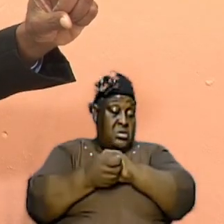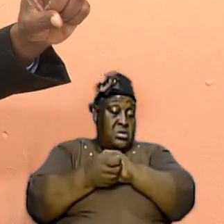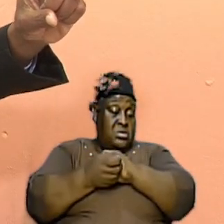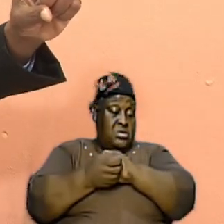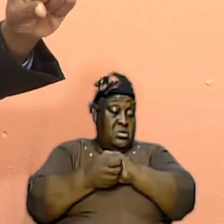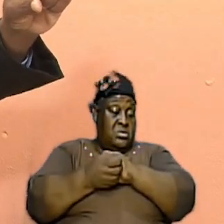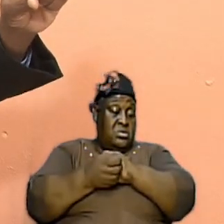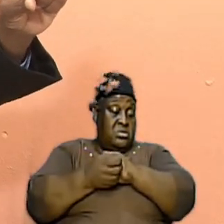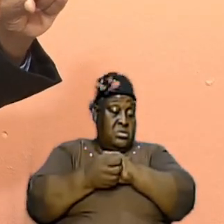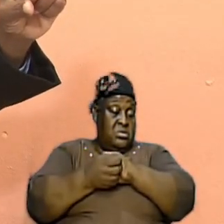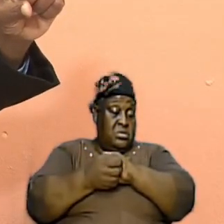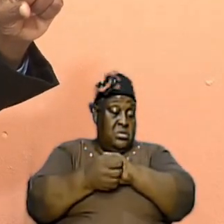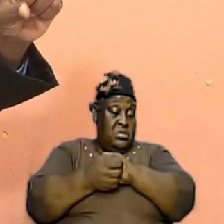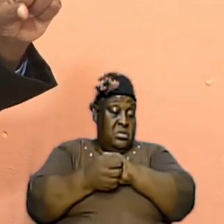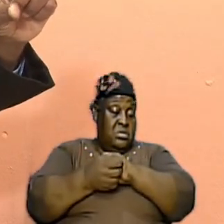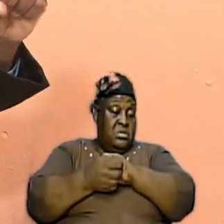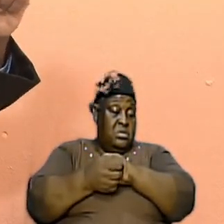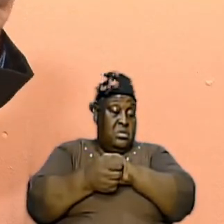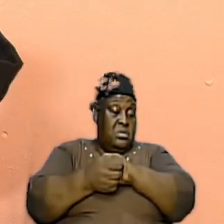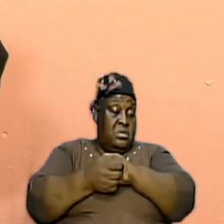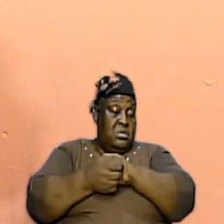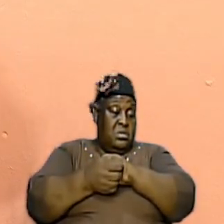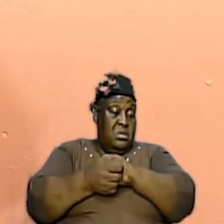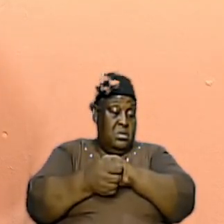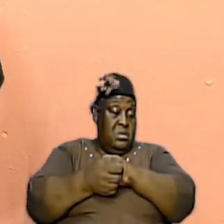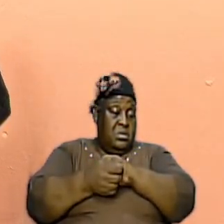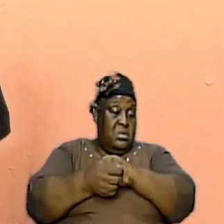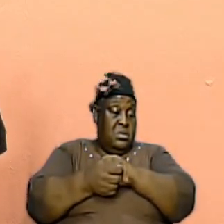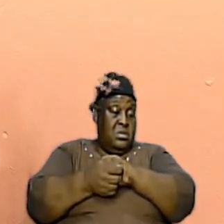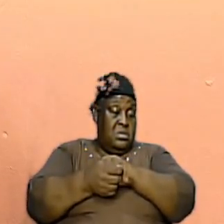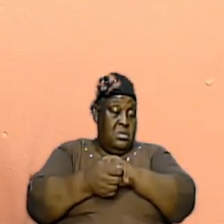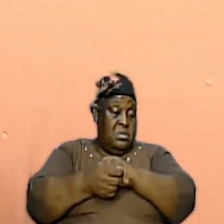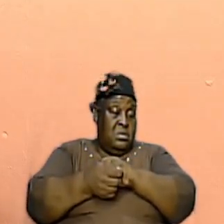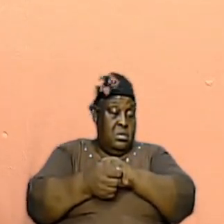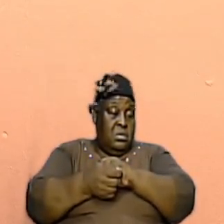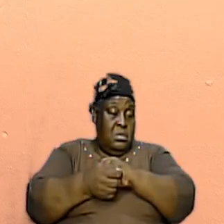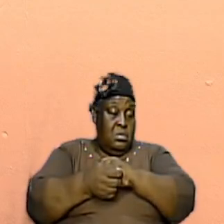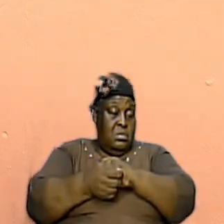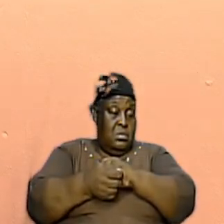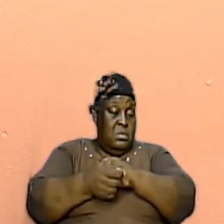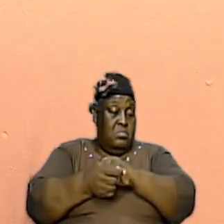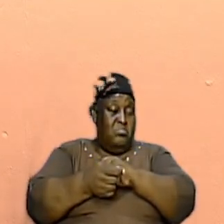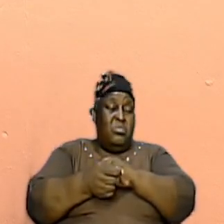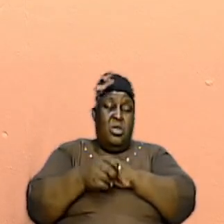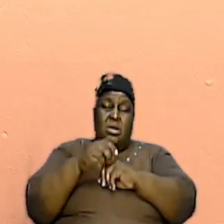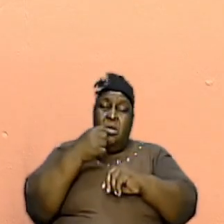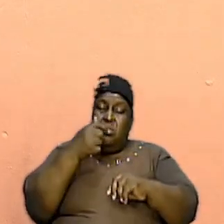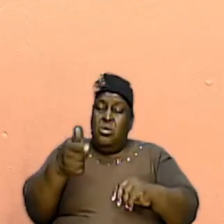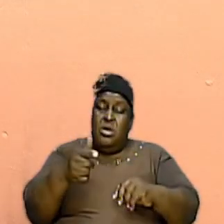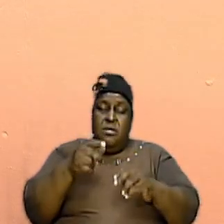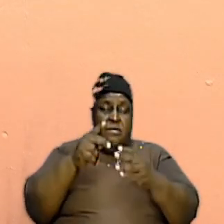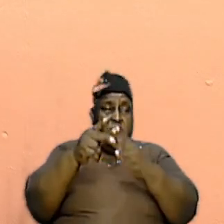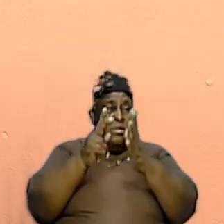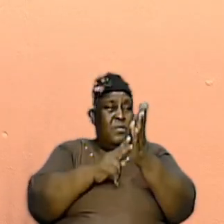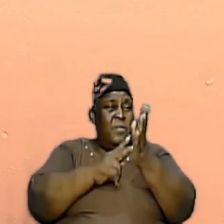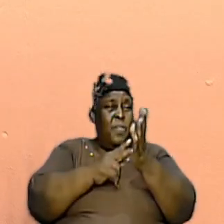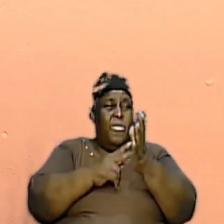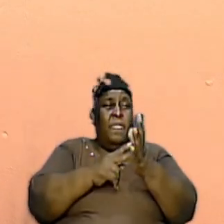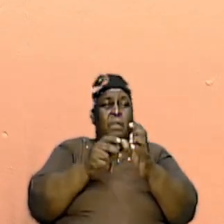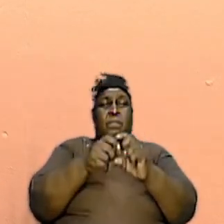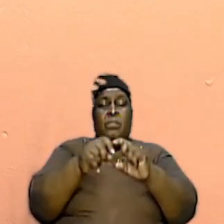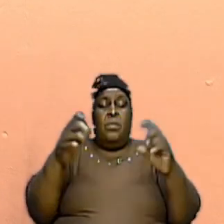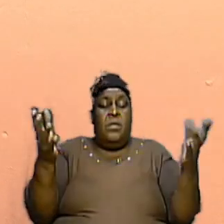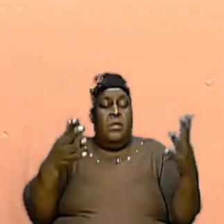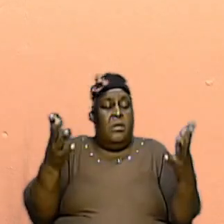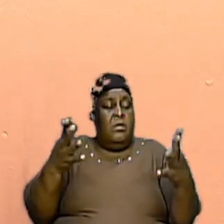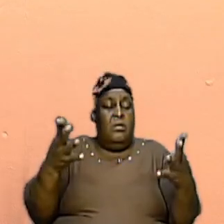was a reflection was a shadow was a prefiguring of what